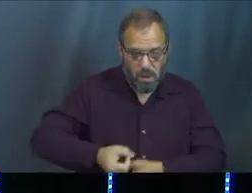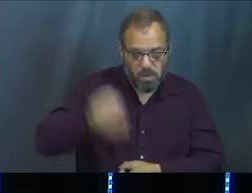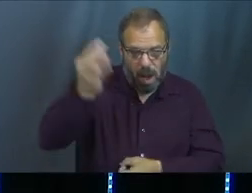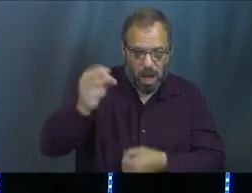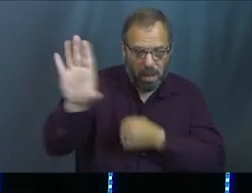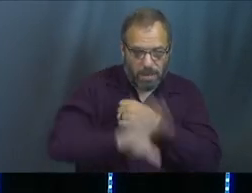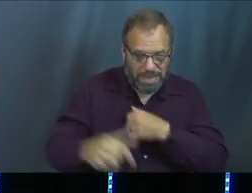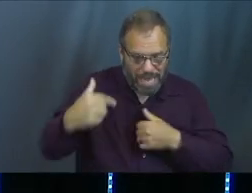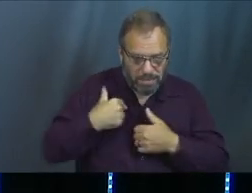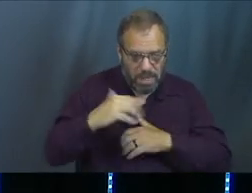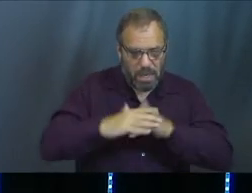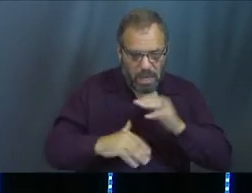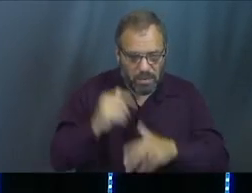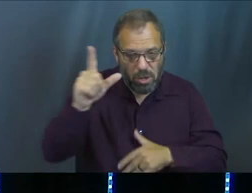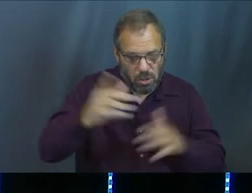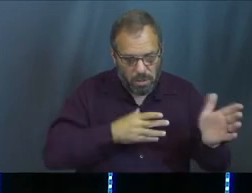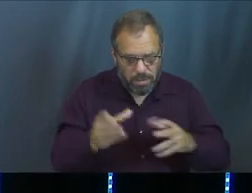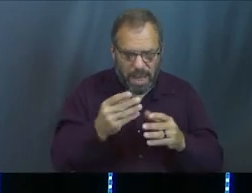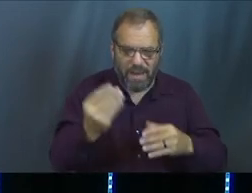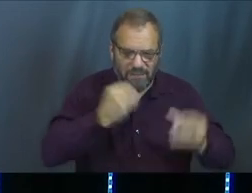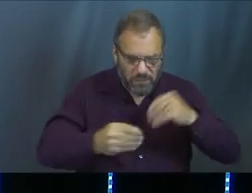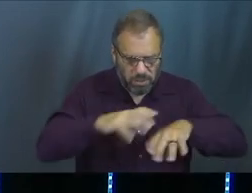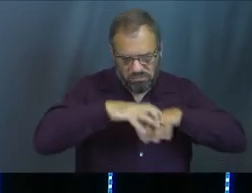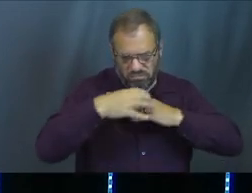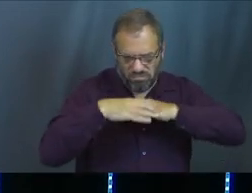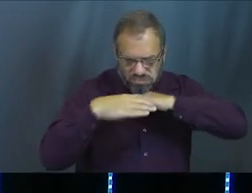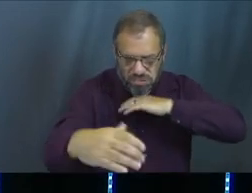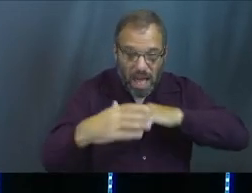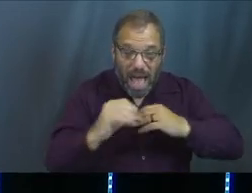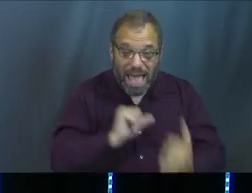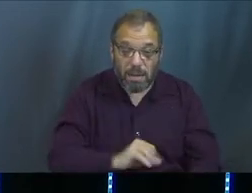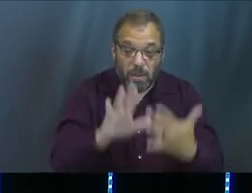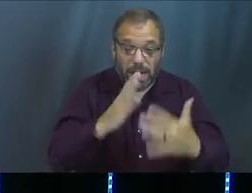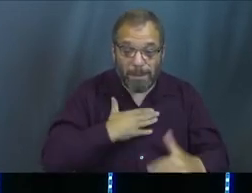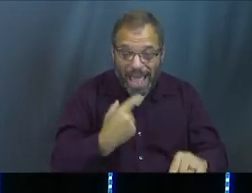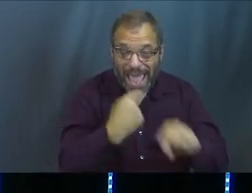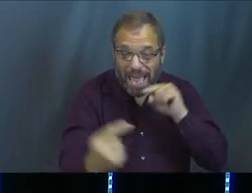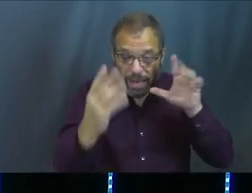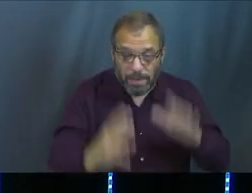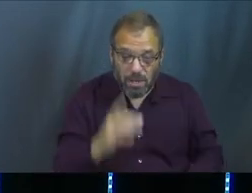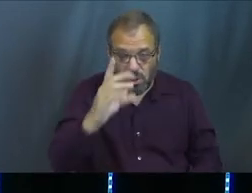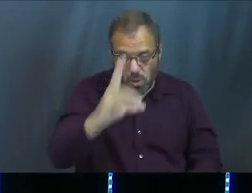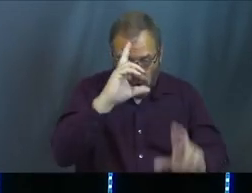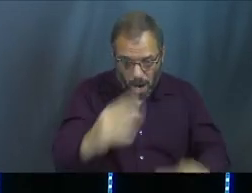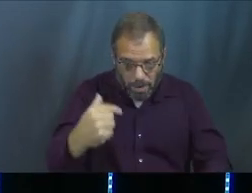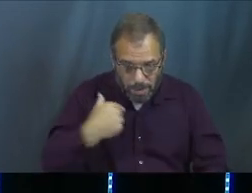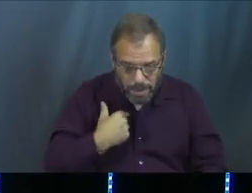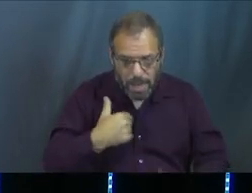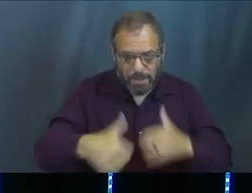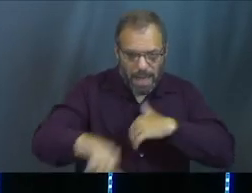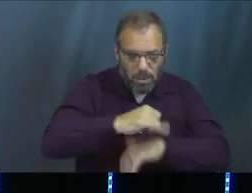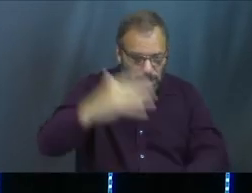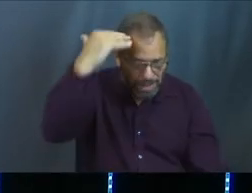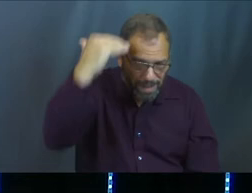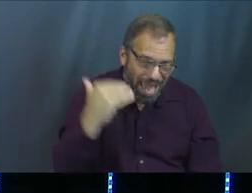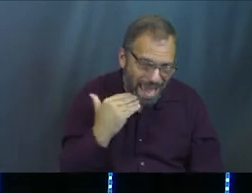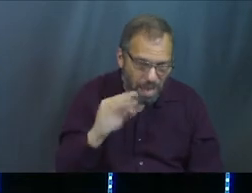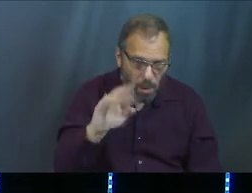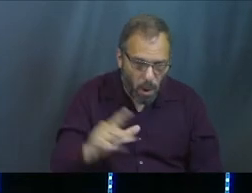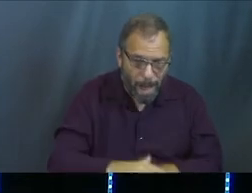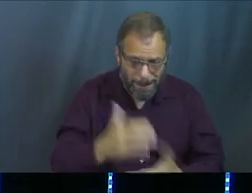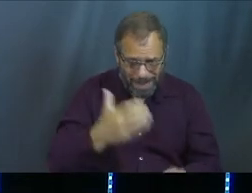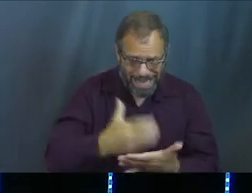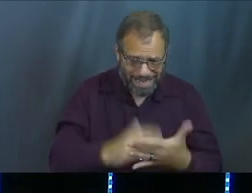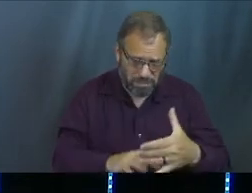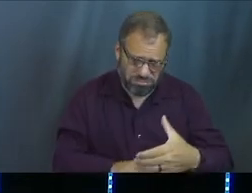your staff protect me and comfort me. You prepare a feast for me in the presence of my enemies. You honor me by anointing my head with oil. My